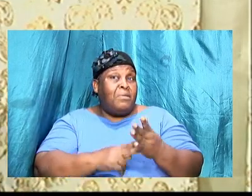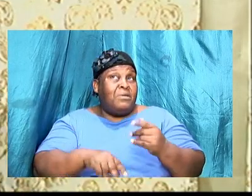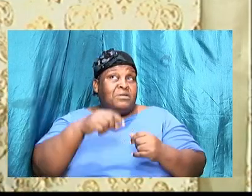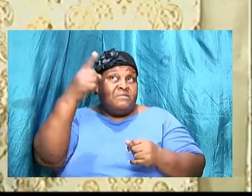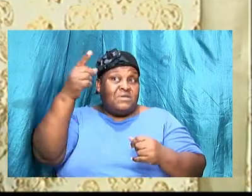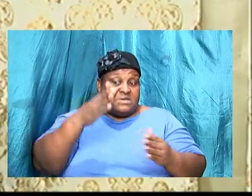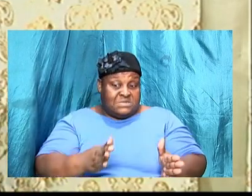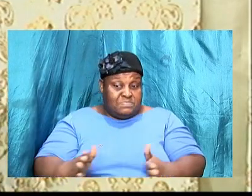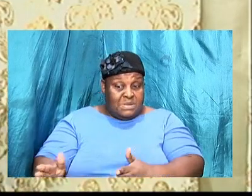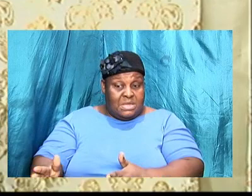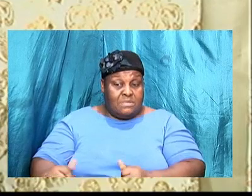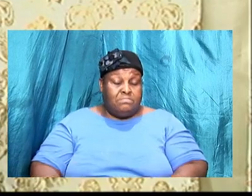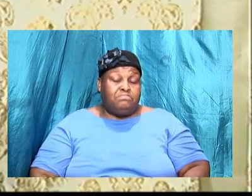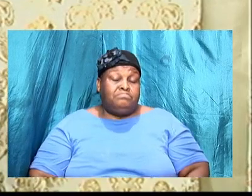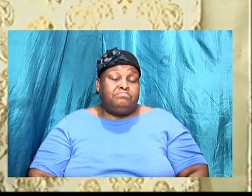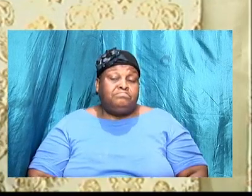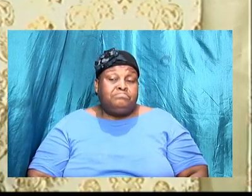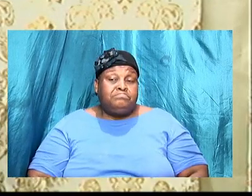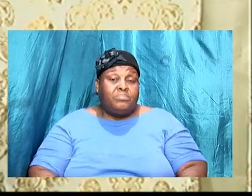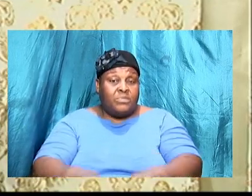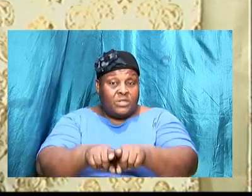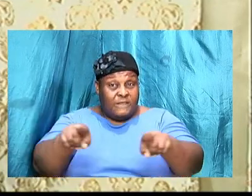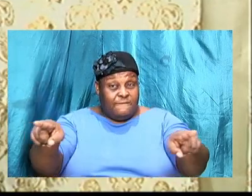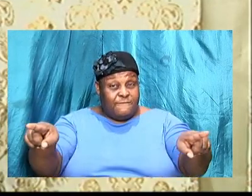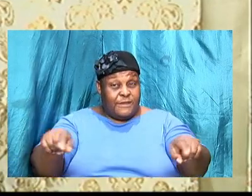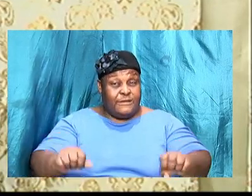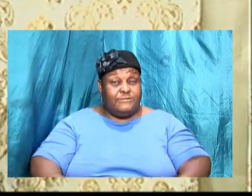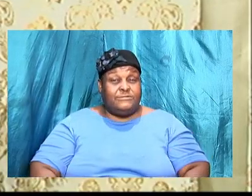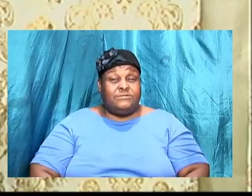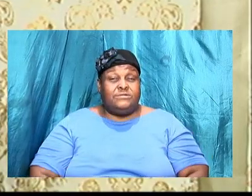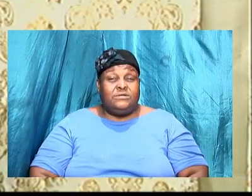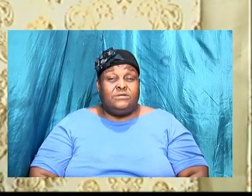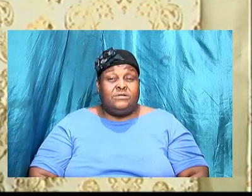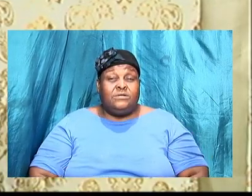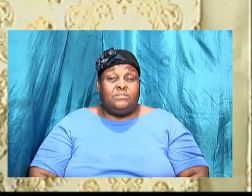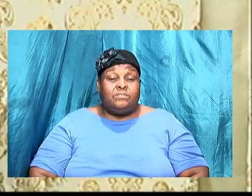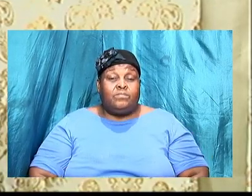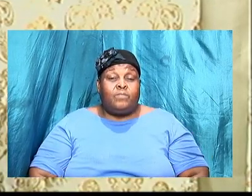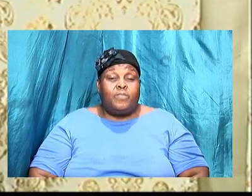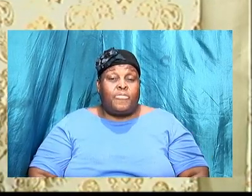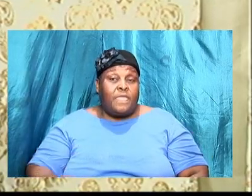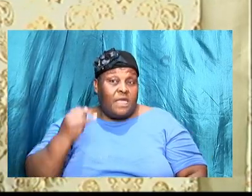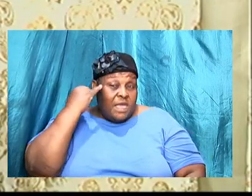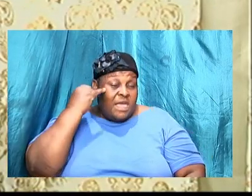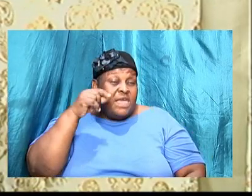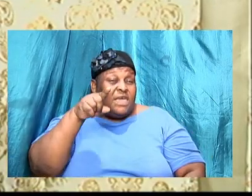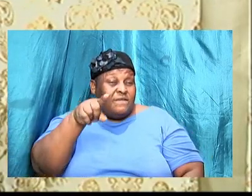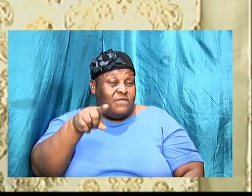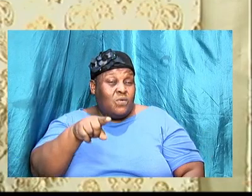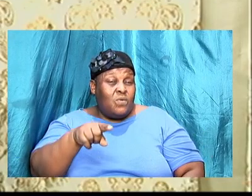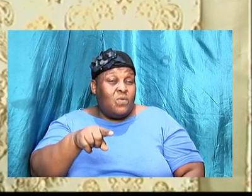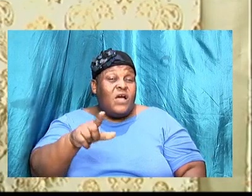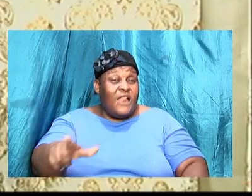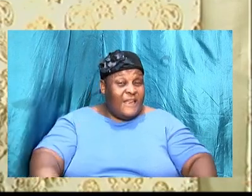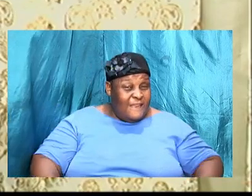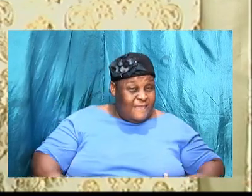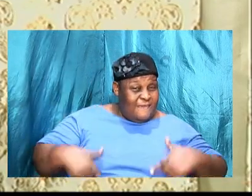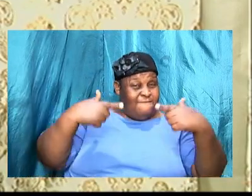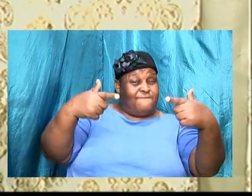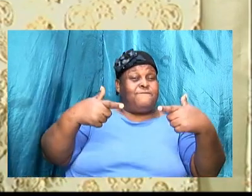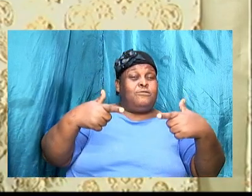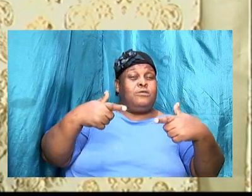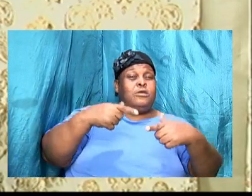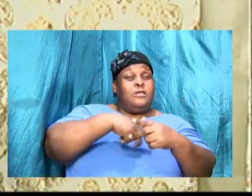does it. The difference though, the difference though is that if you walk in the perfect will of God, the